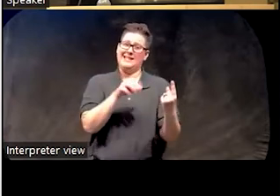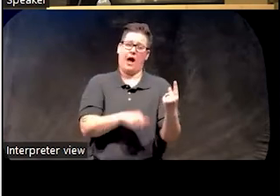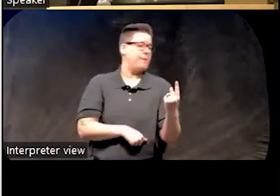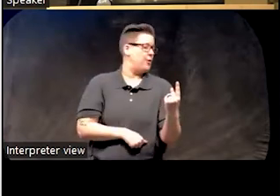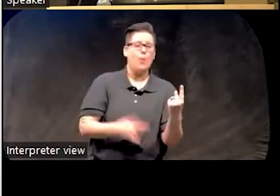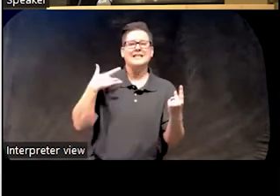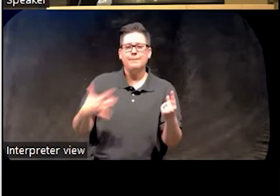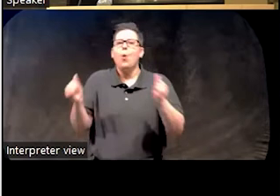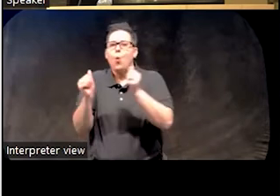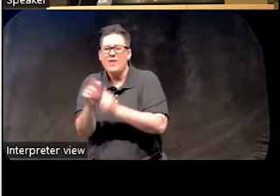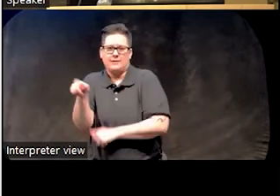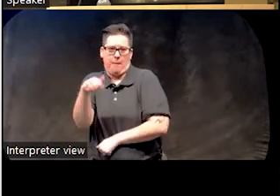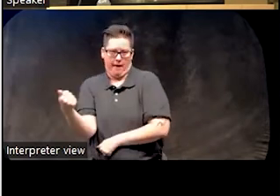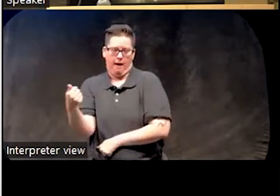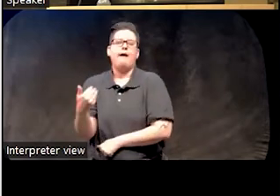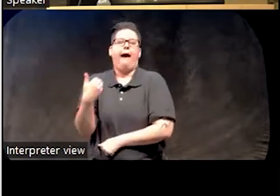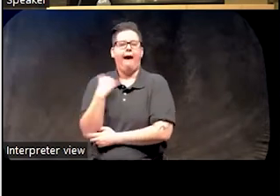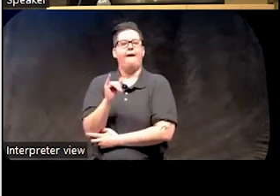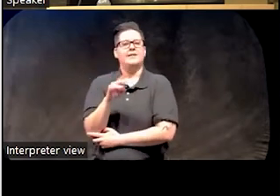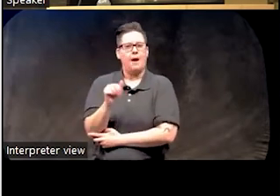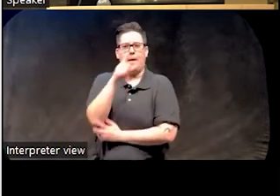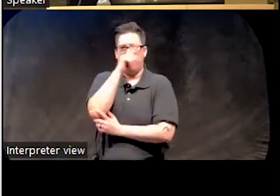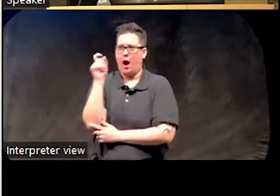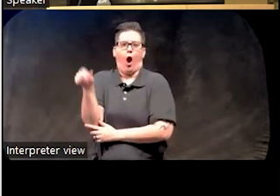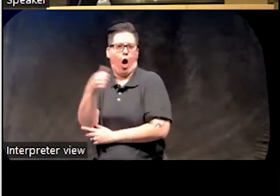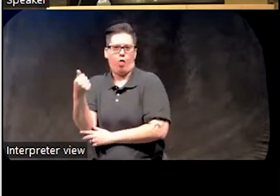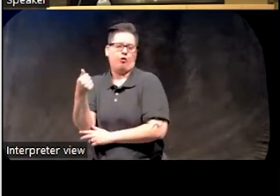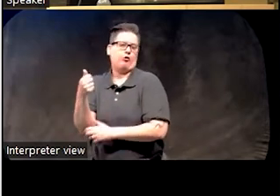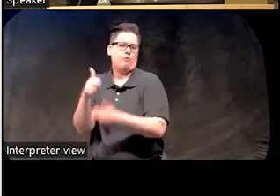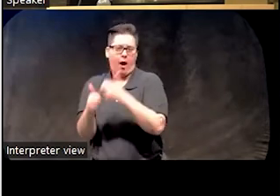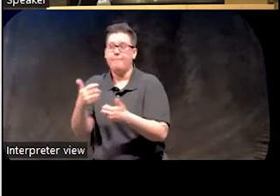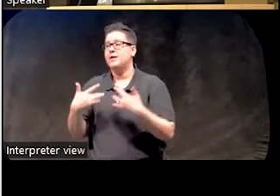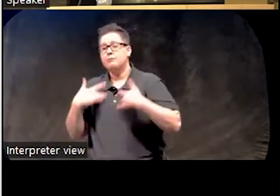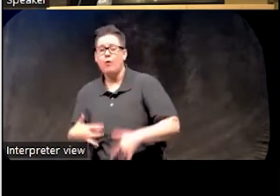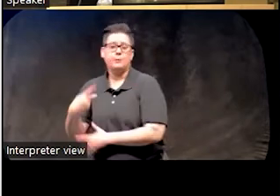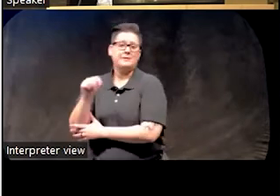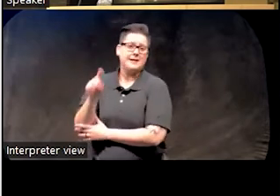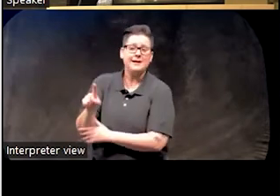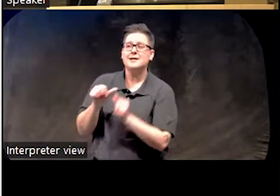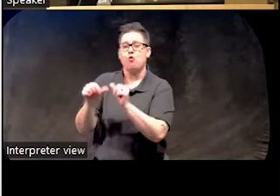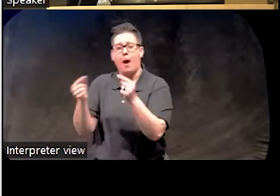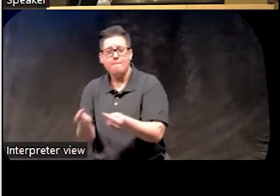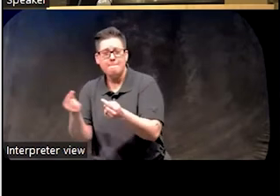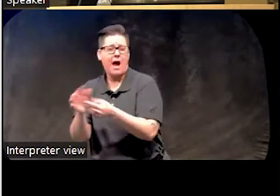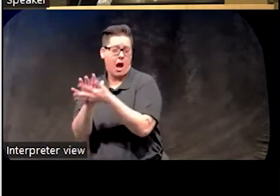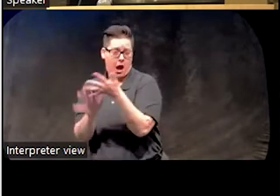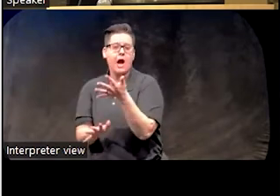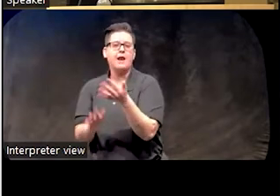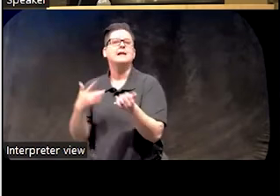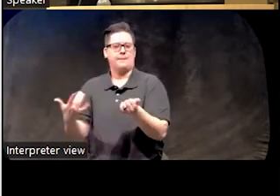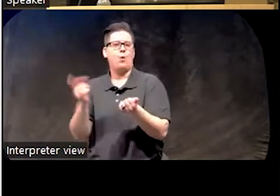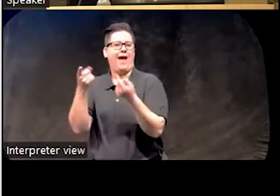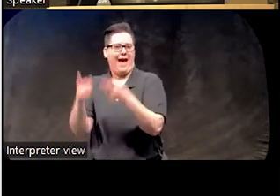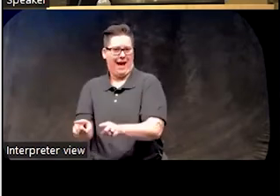going on. Insomnia tends to be in the context of some complexity, depression, PTSD, chronic pain, and other conditions.